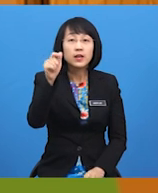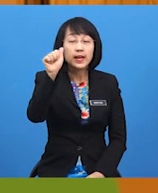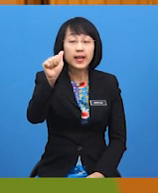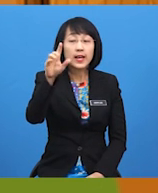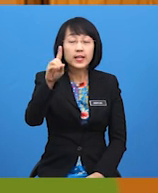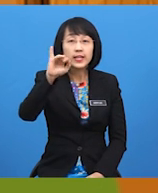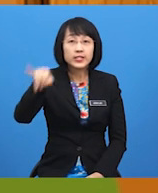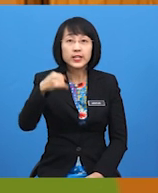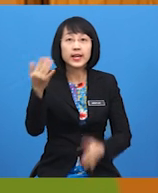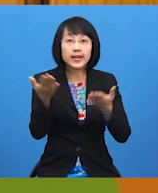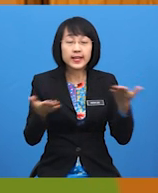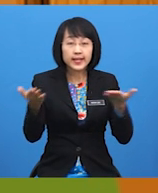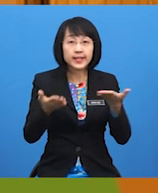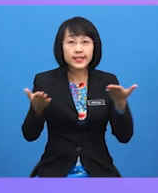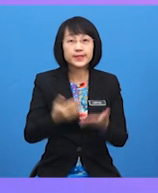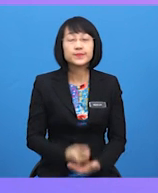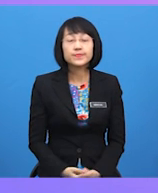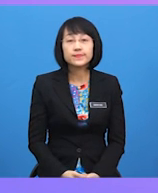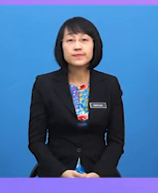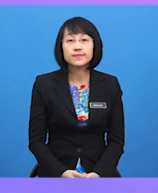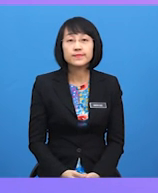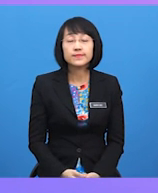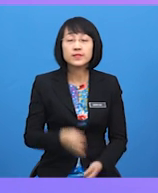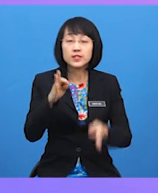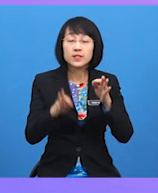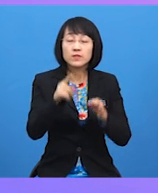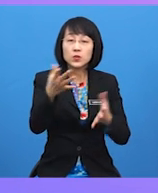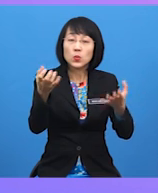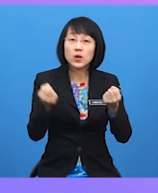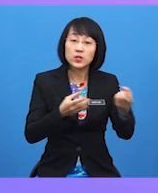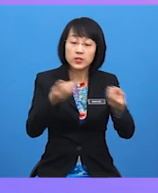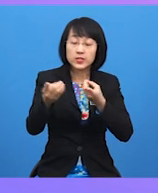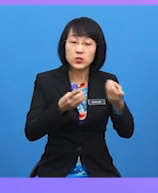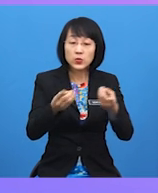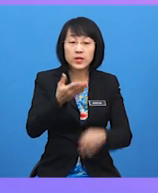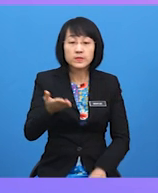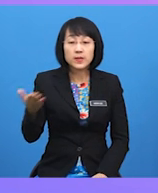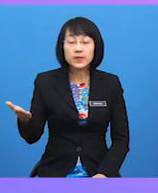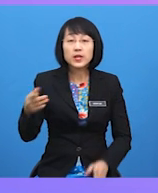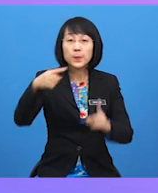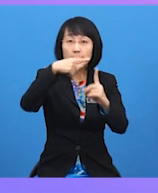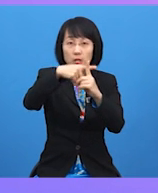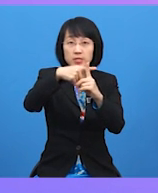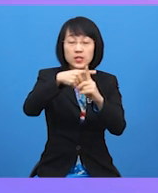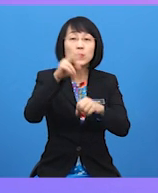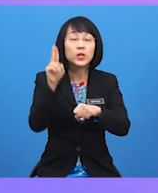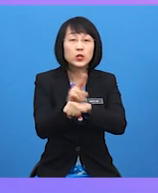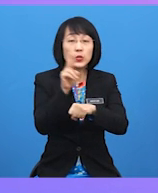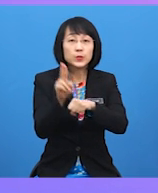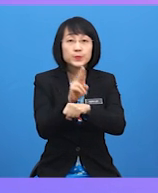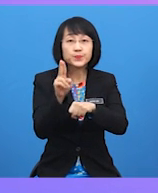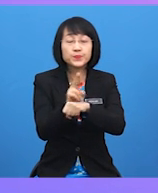here. If you want to describe something positive, you can use